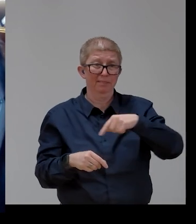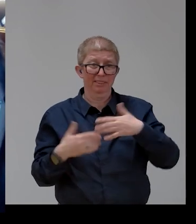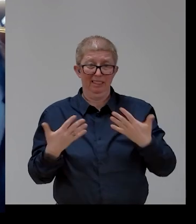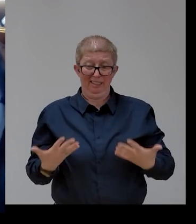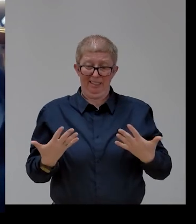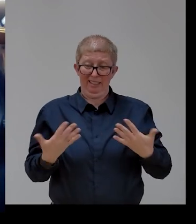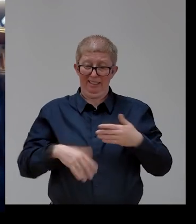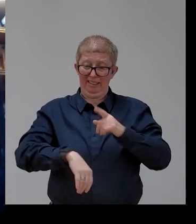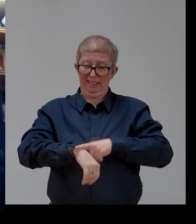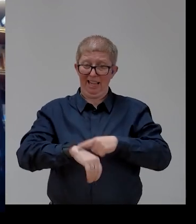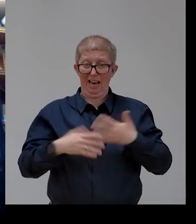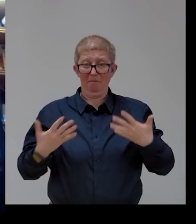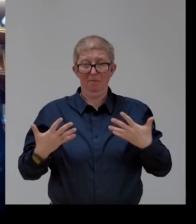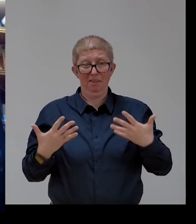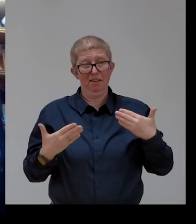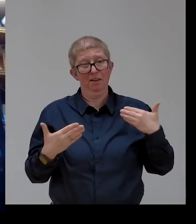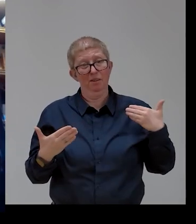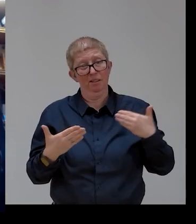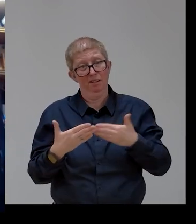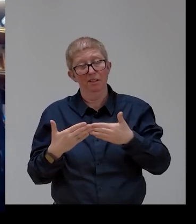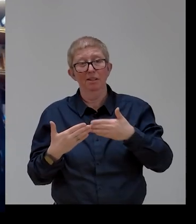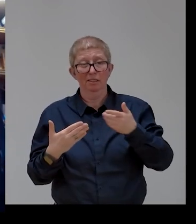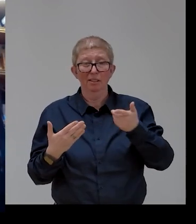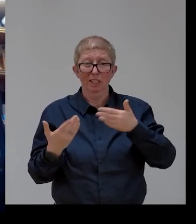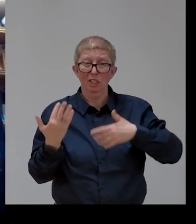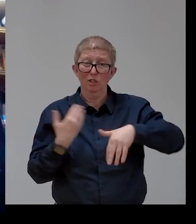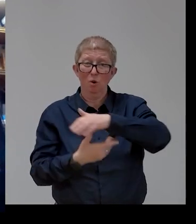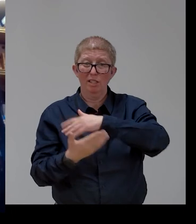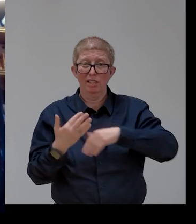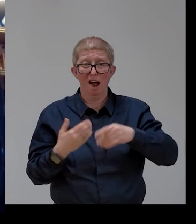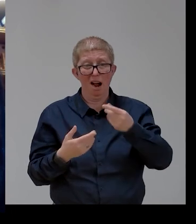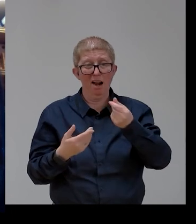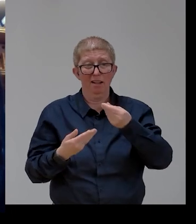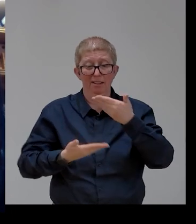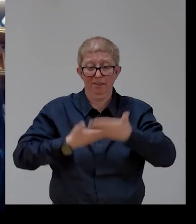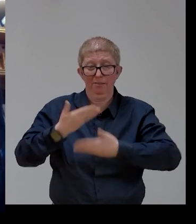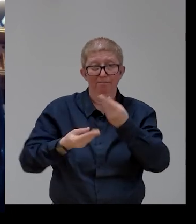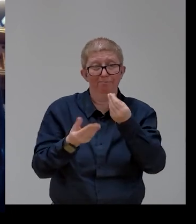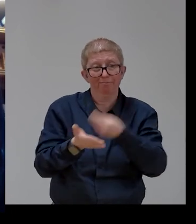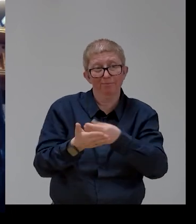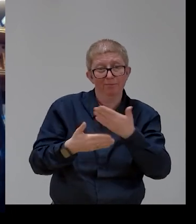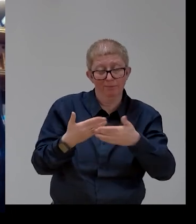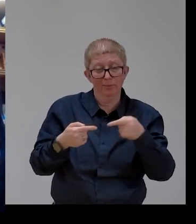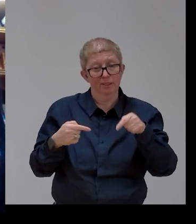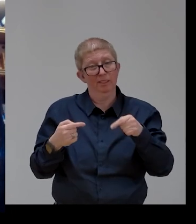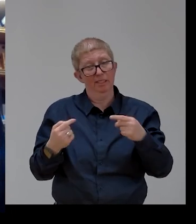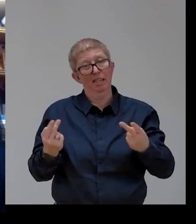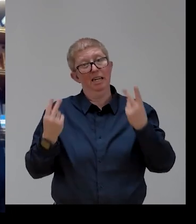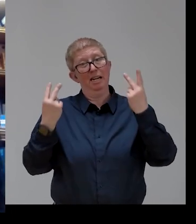social economy is playing an inaccessible vital role. It's very important. And